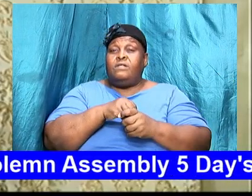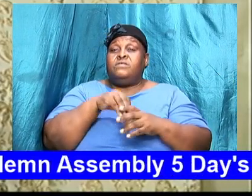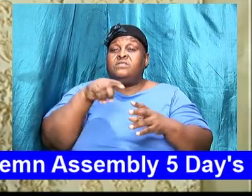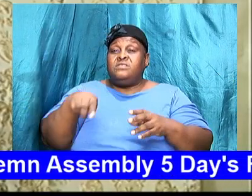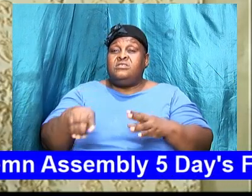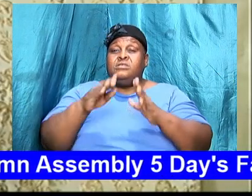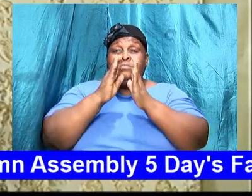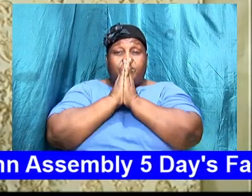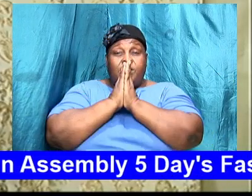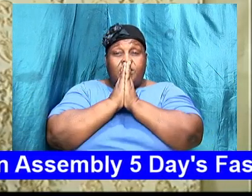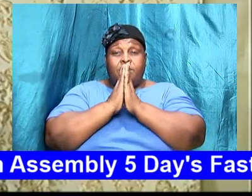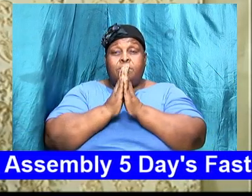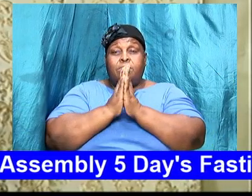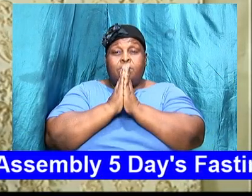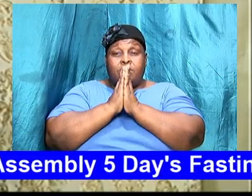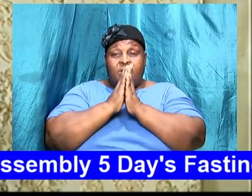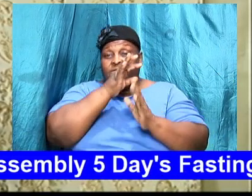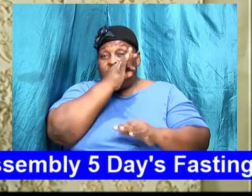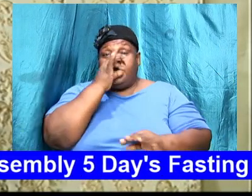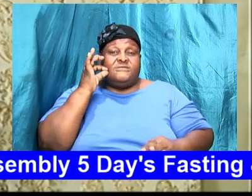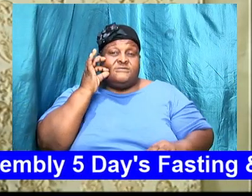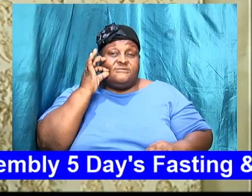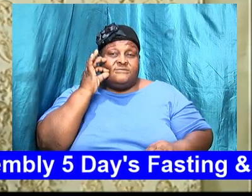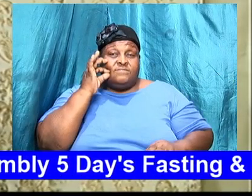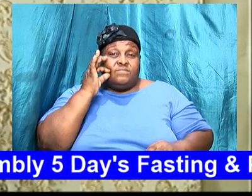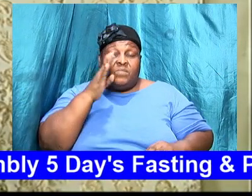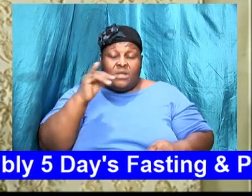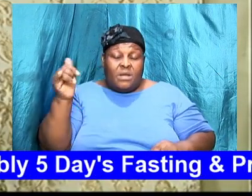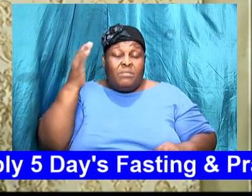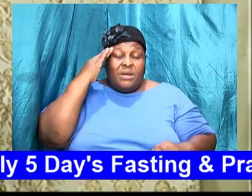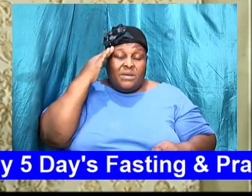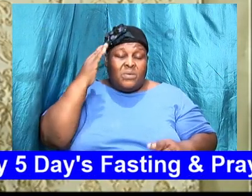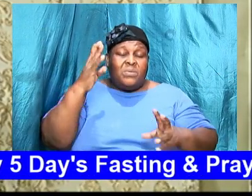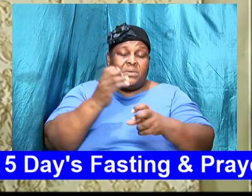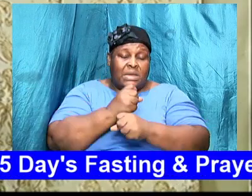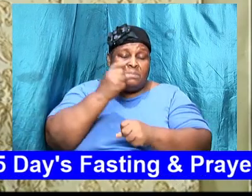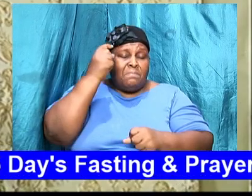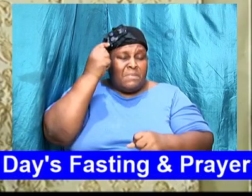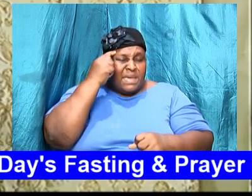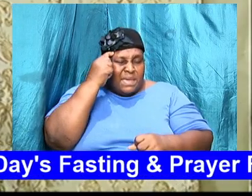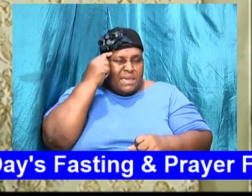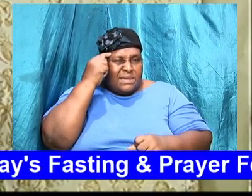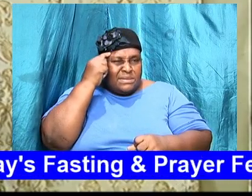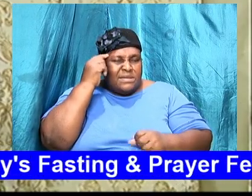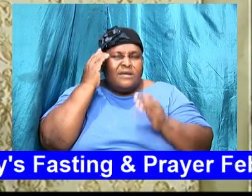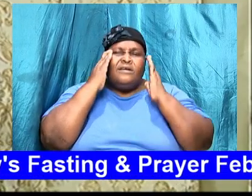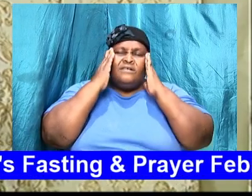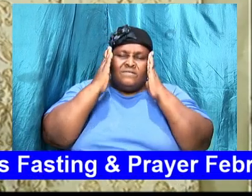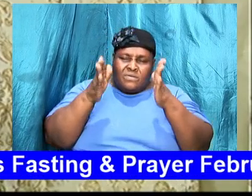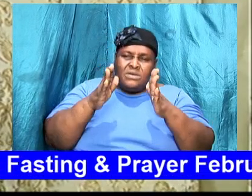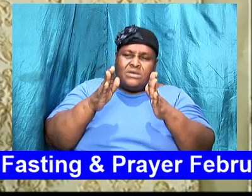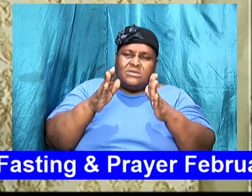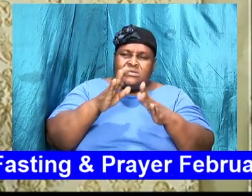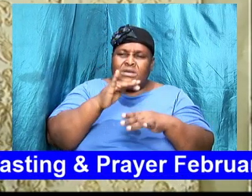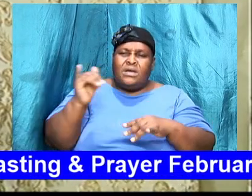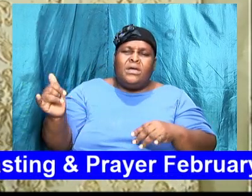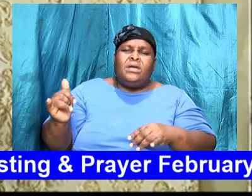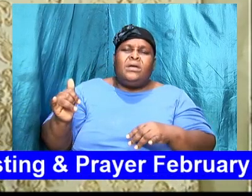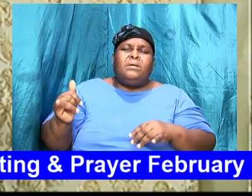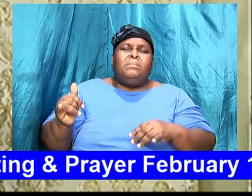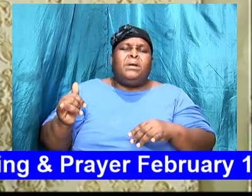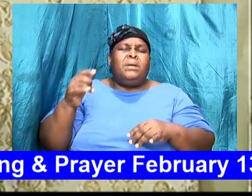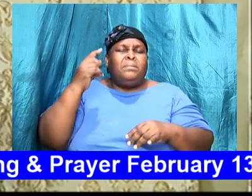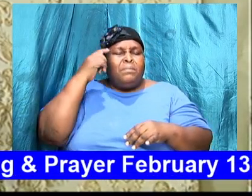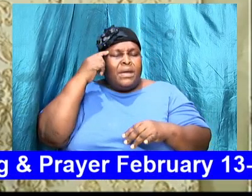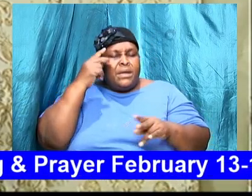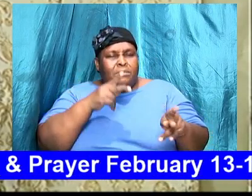by now we should be getting our minds in tune by now we should be putting our prayer list together